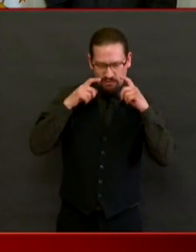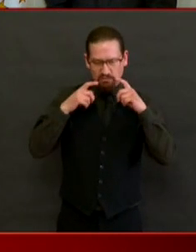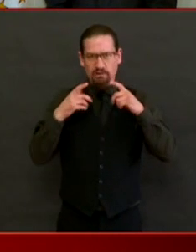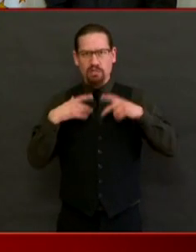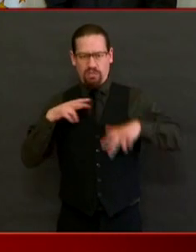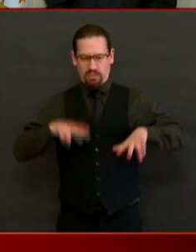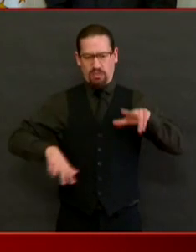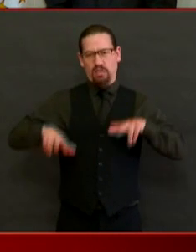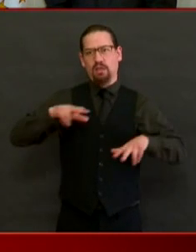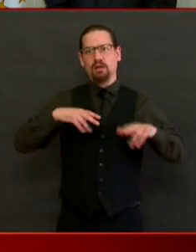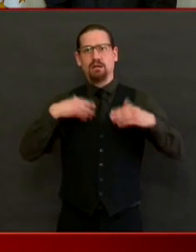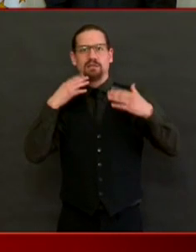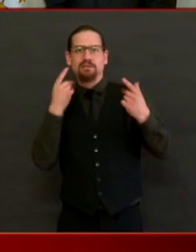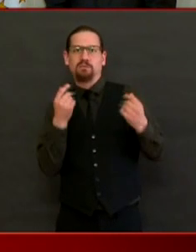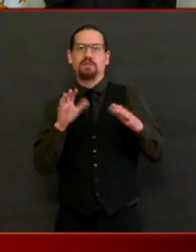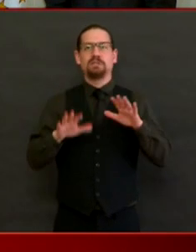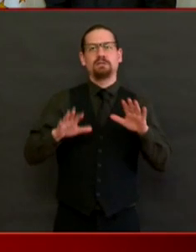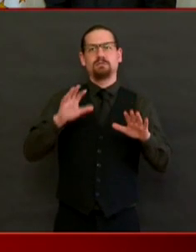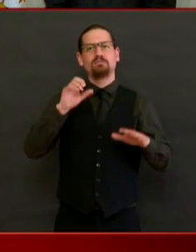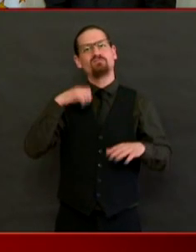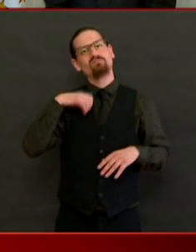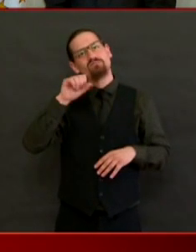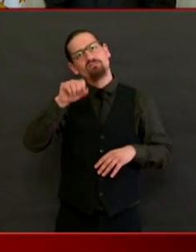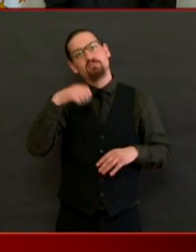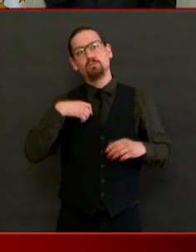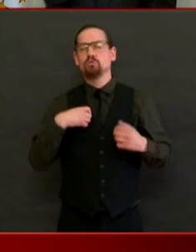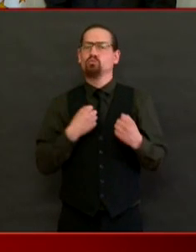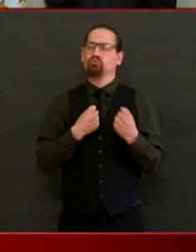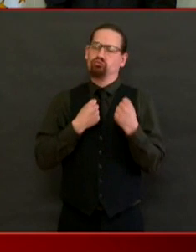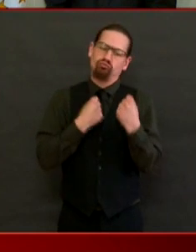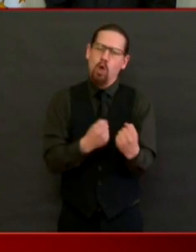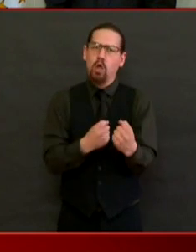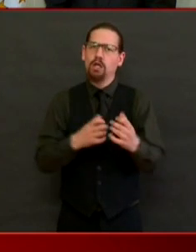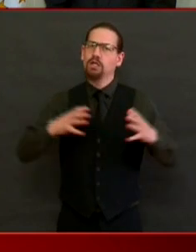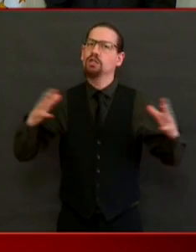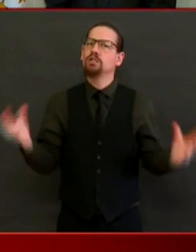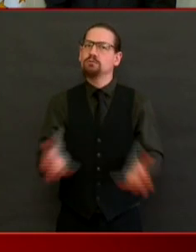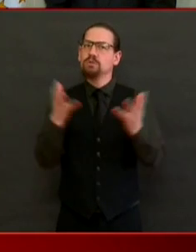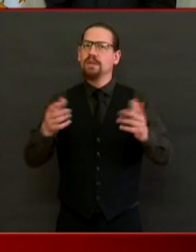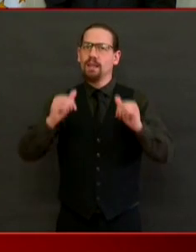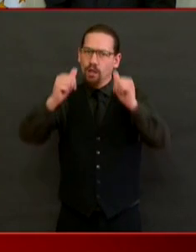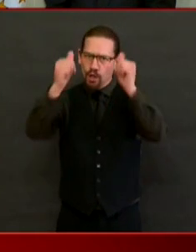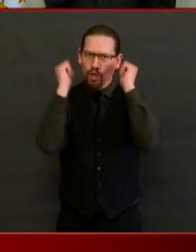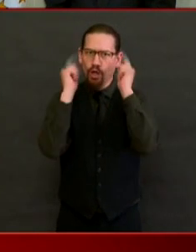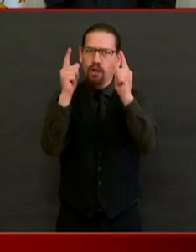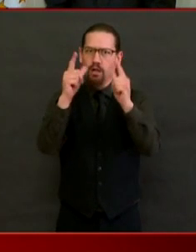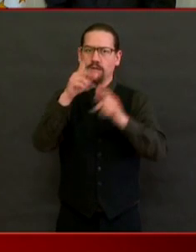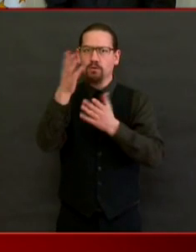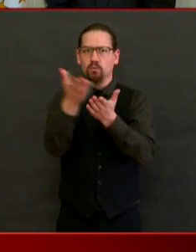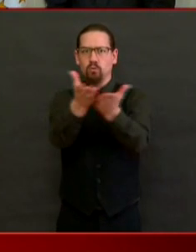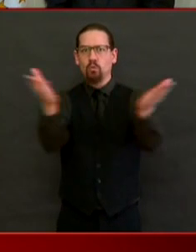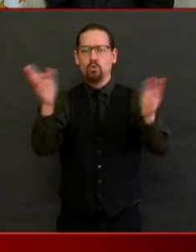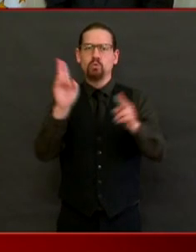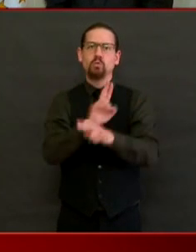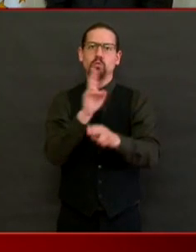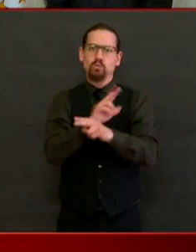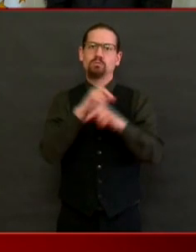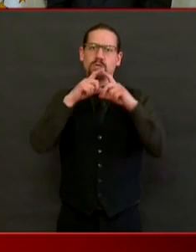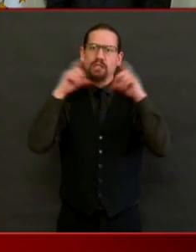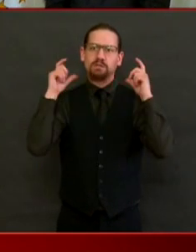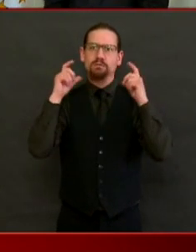every single Rhode Islander at all times when you are out and about to wear your cloth face covering.